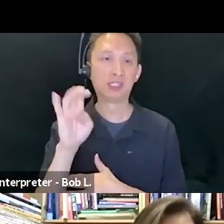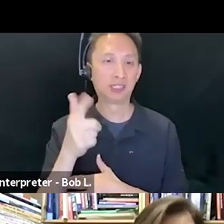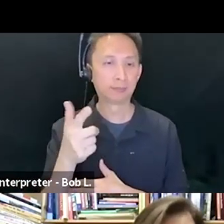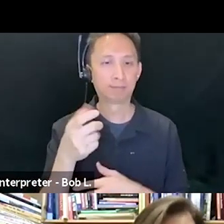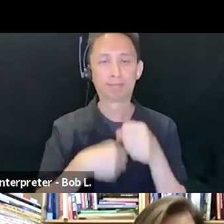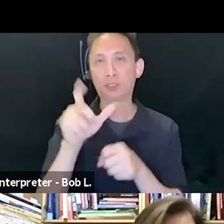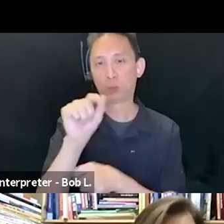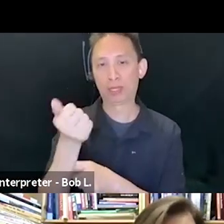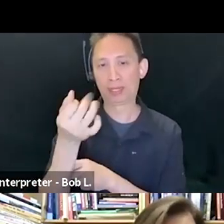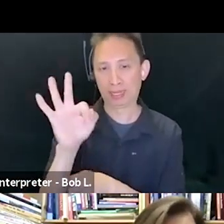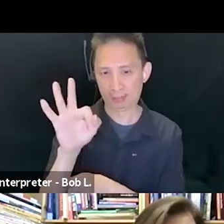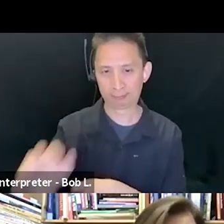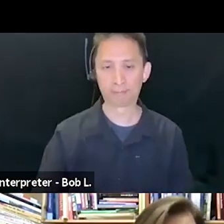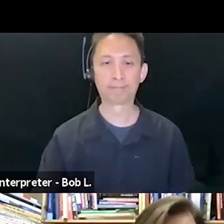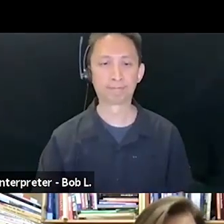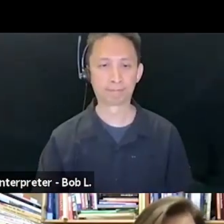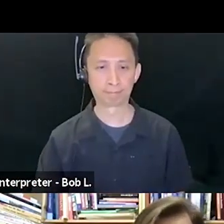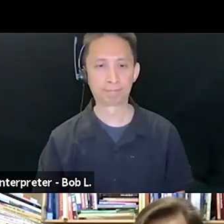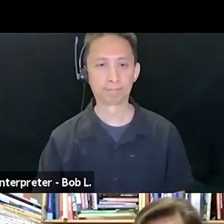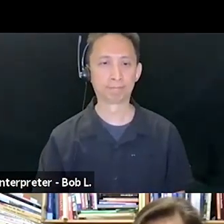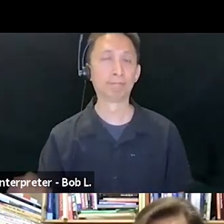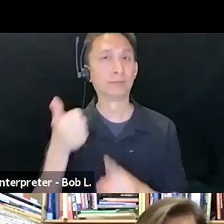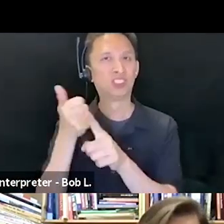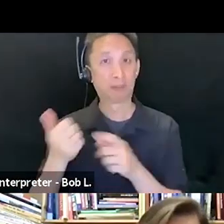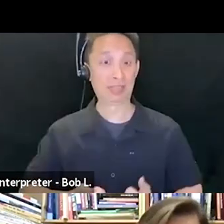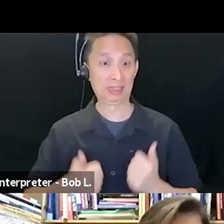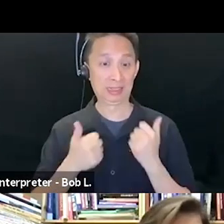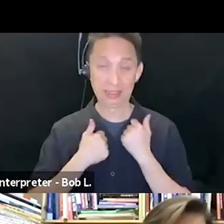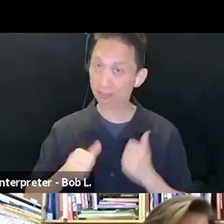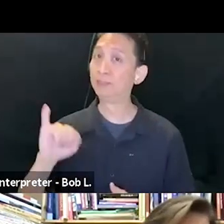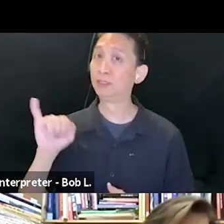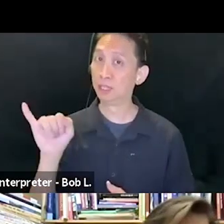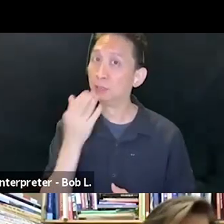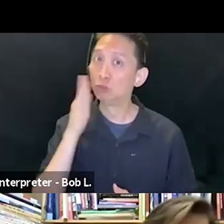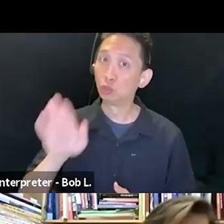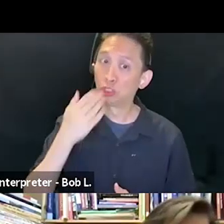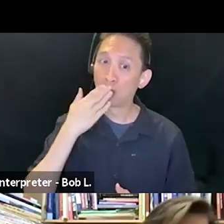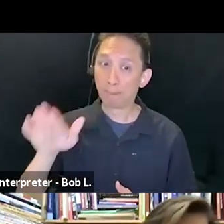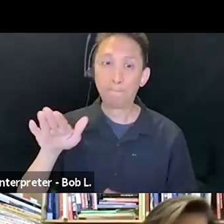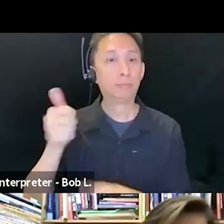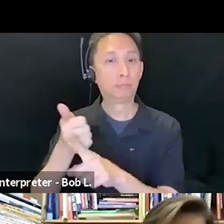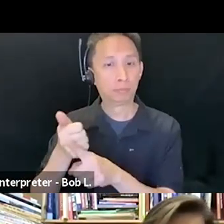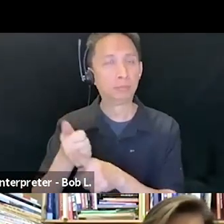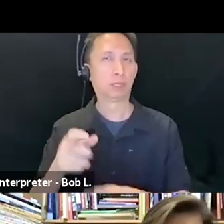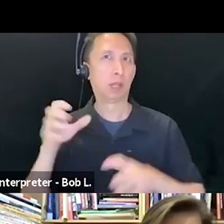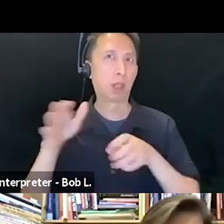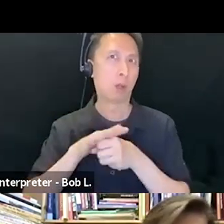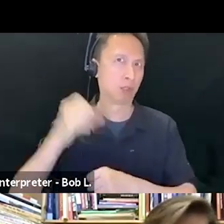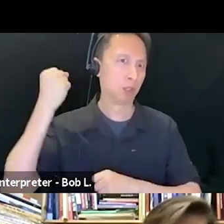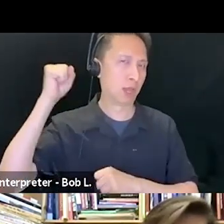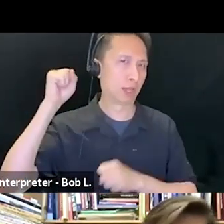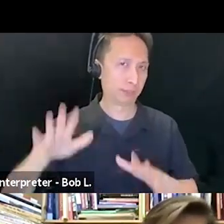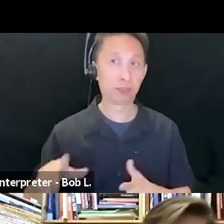Abulagad, Rima Hamami and Janet Jacobson, she recently completed a foundation grant on the topic religion